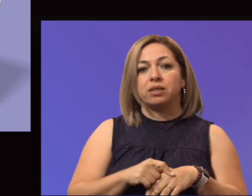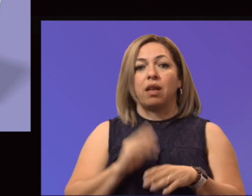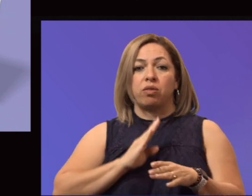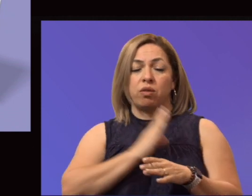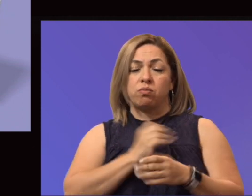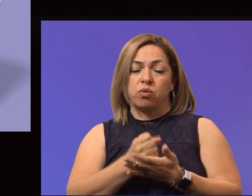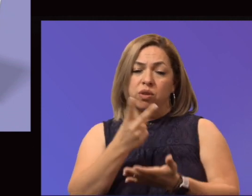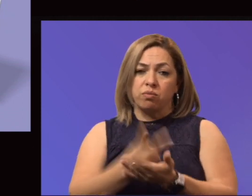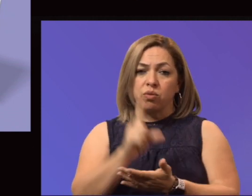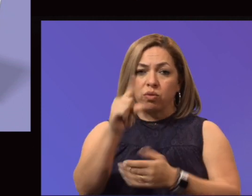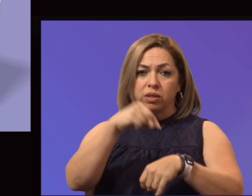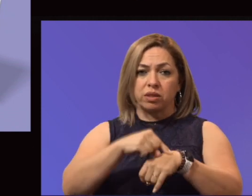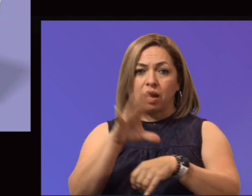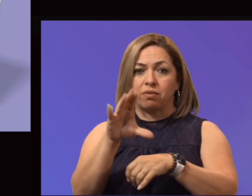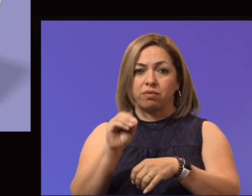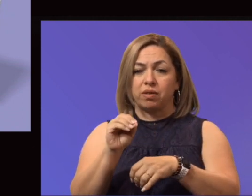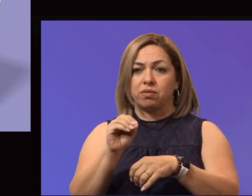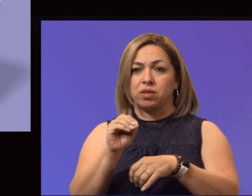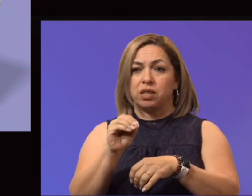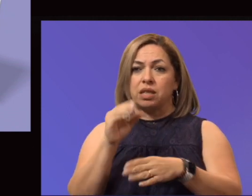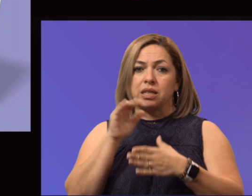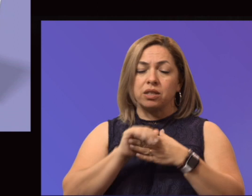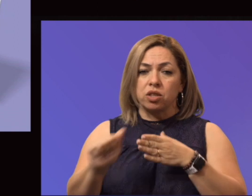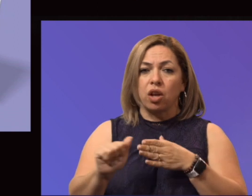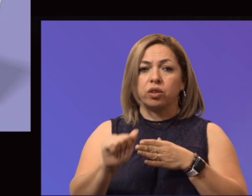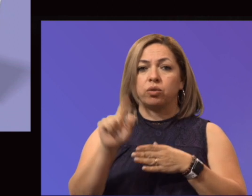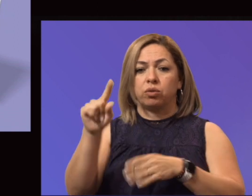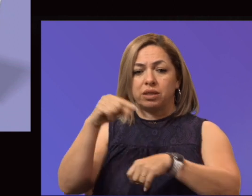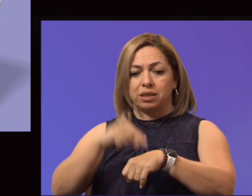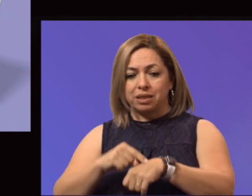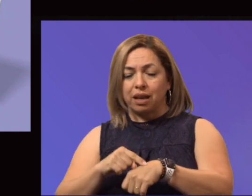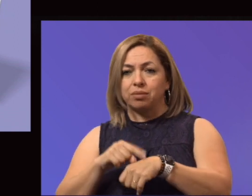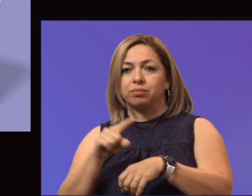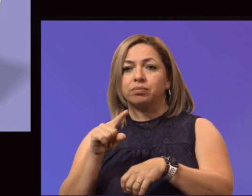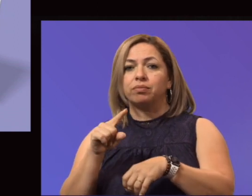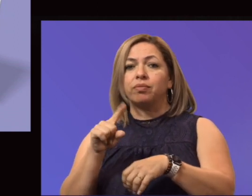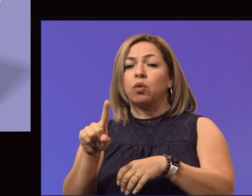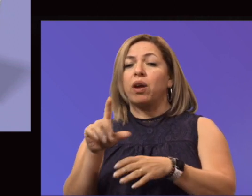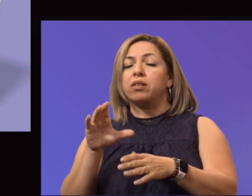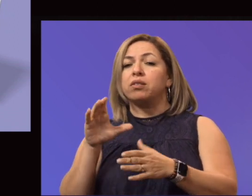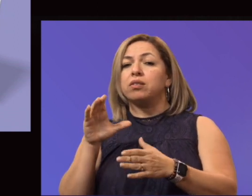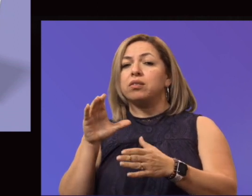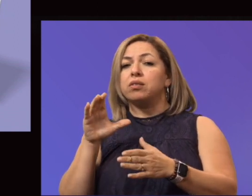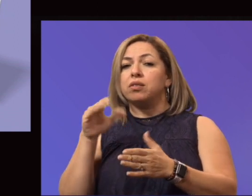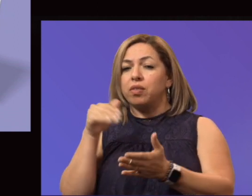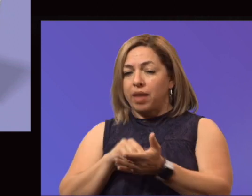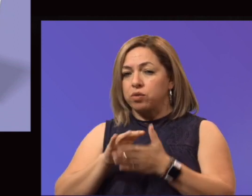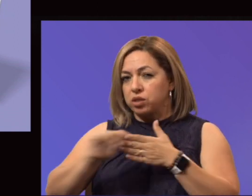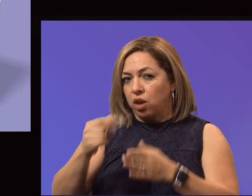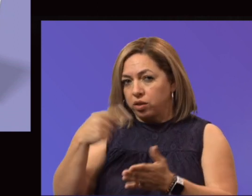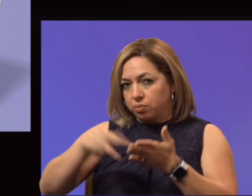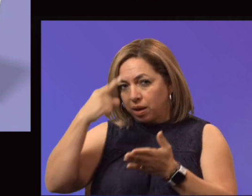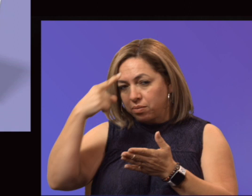for full-time staff, a one-time $1,000 payment for part-time staff in addition to the 2% salary enhancement.